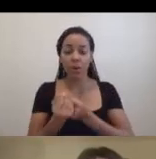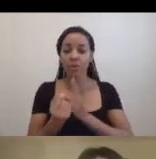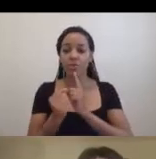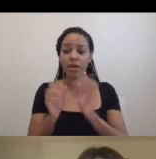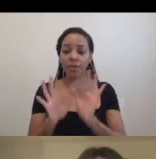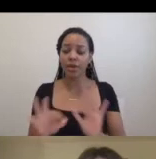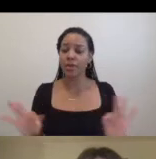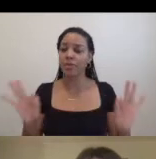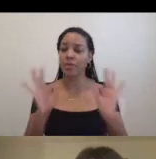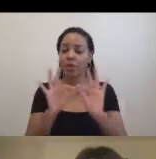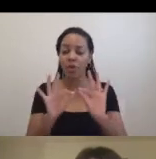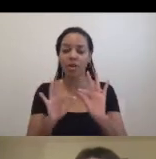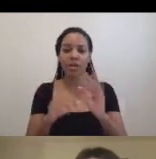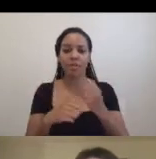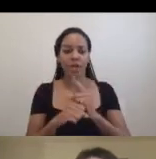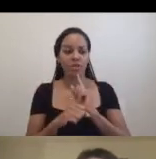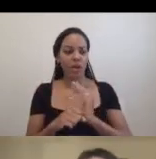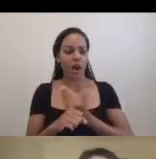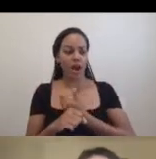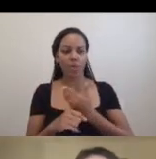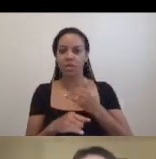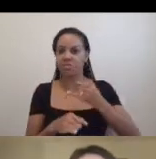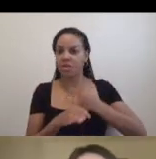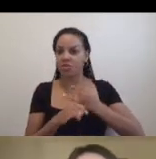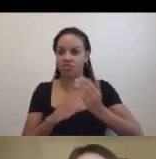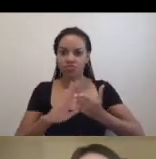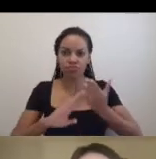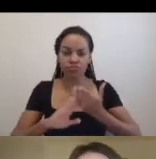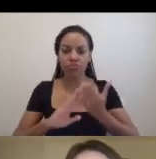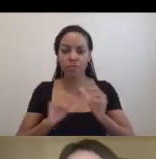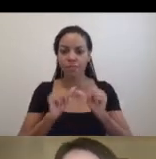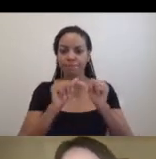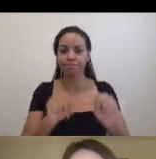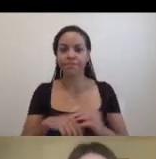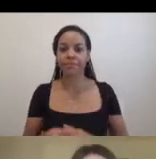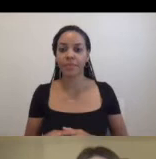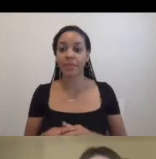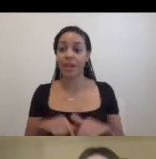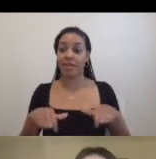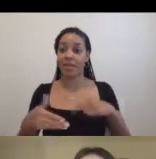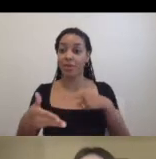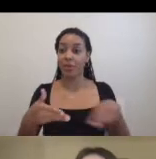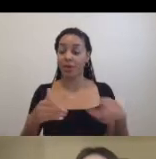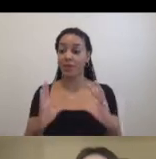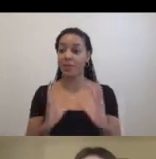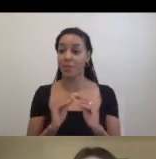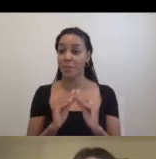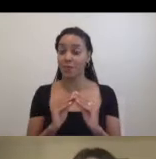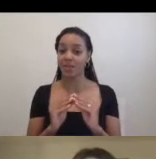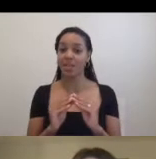our institutions going during these times. And this brings us to this week's symposium. In